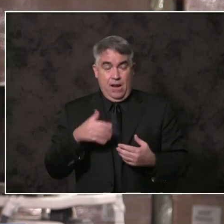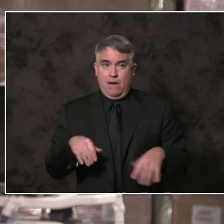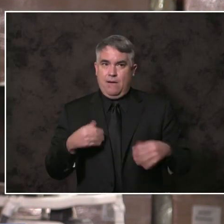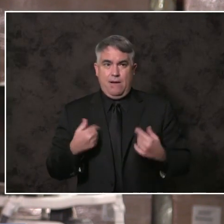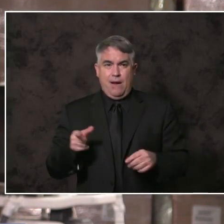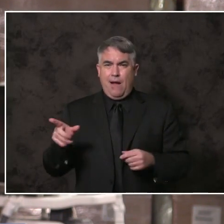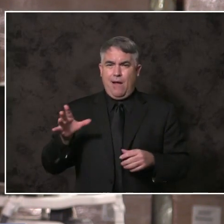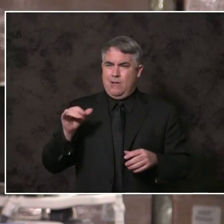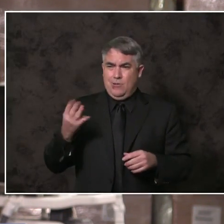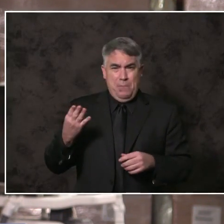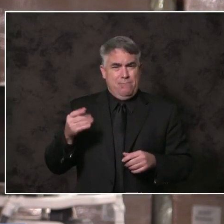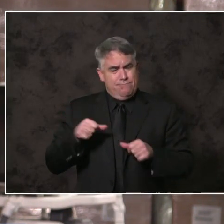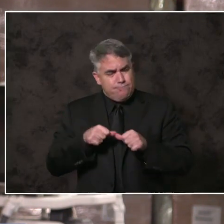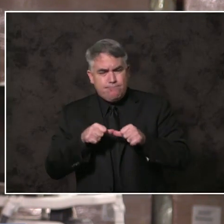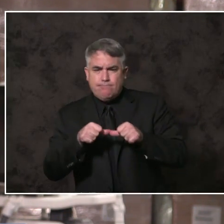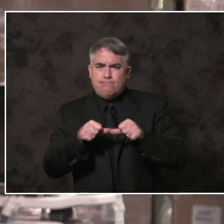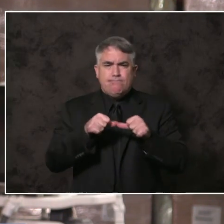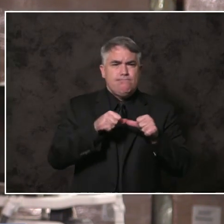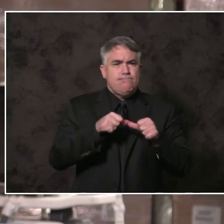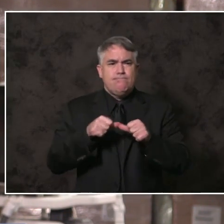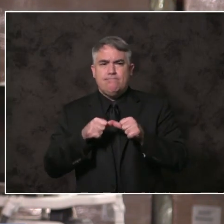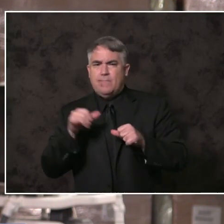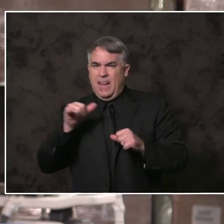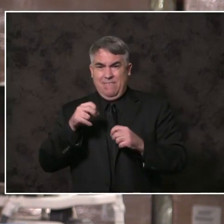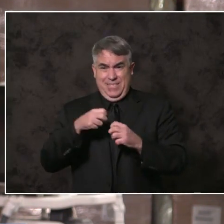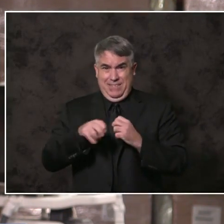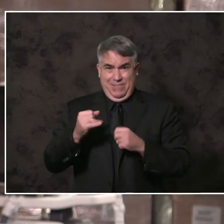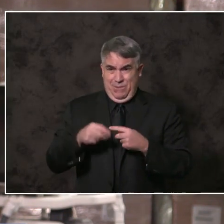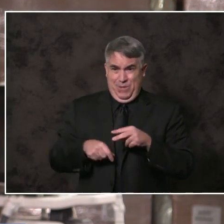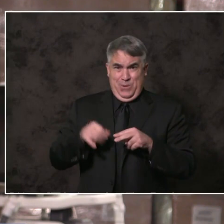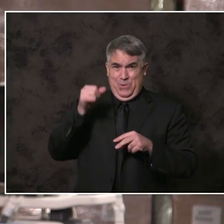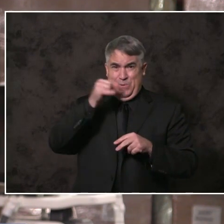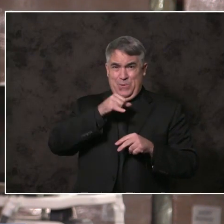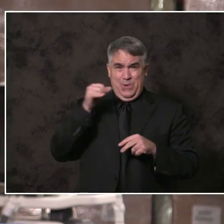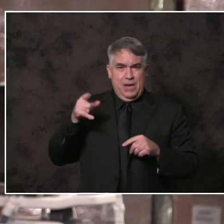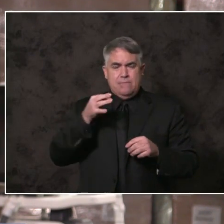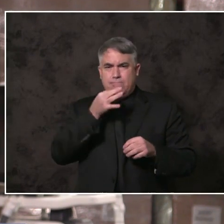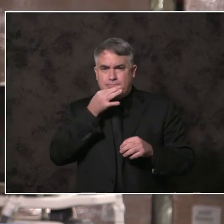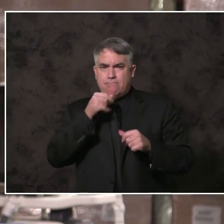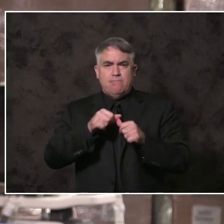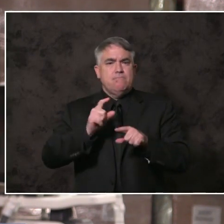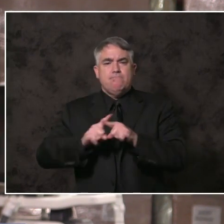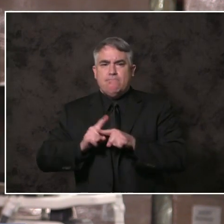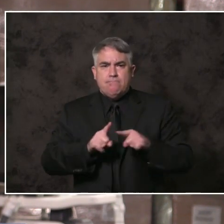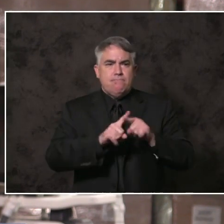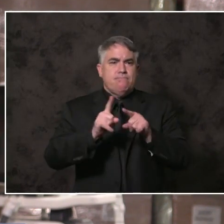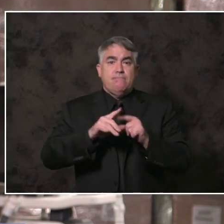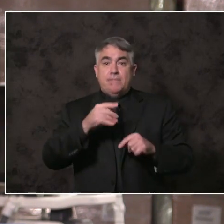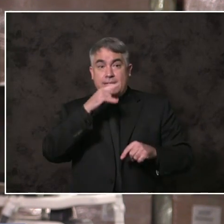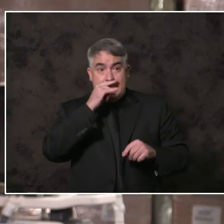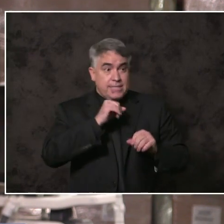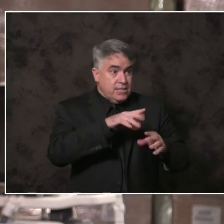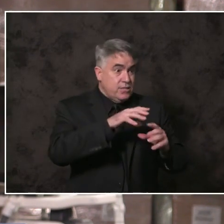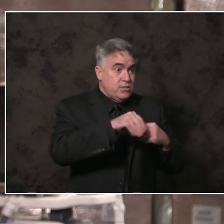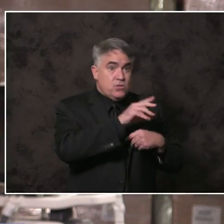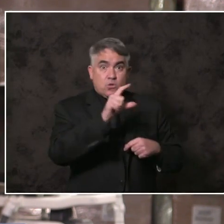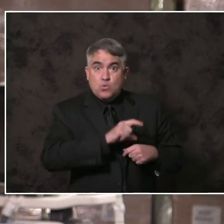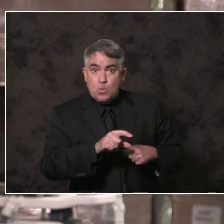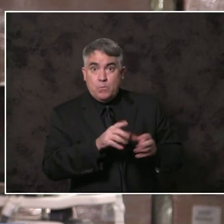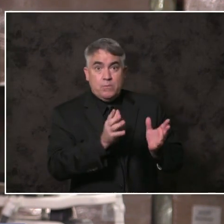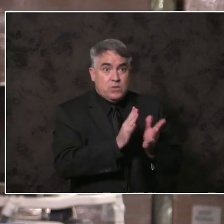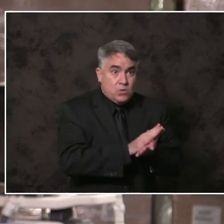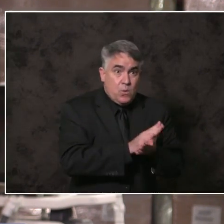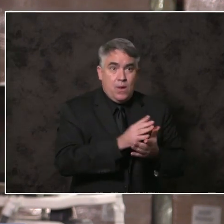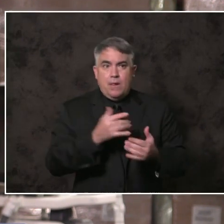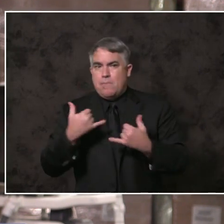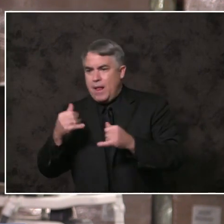A difficult one. And then she does everything else. Kids on Zoom, out to play, things at home in perfect order.